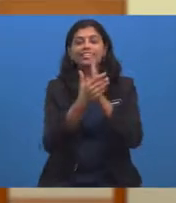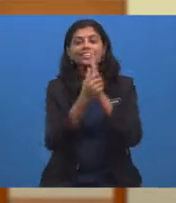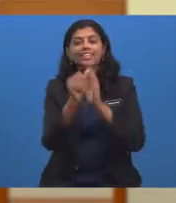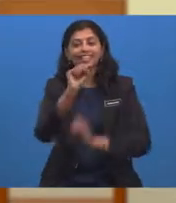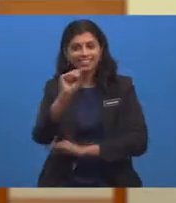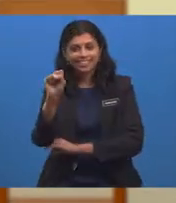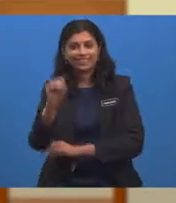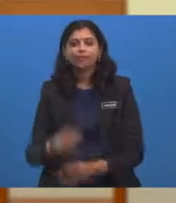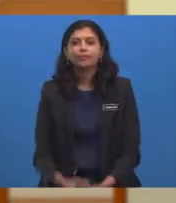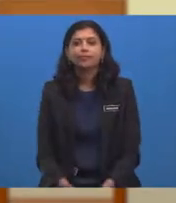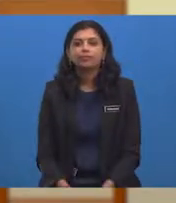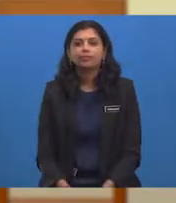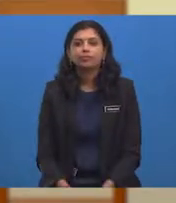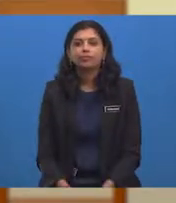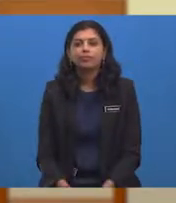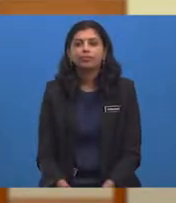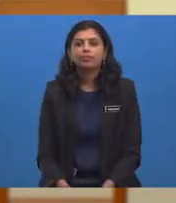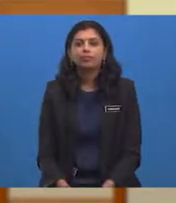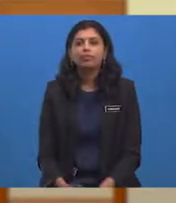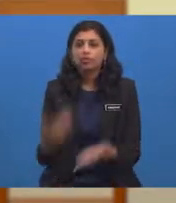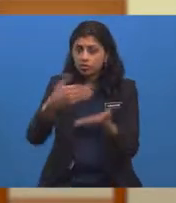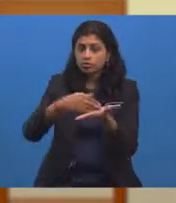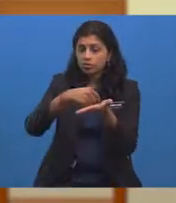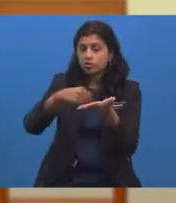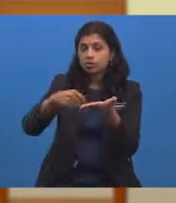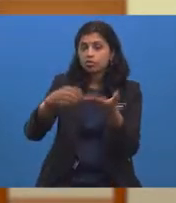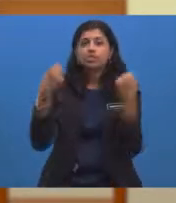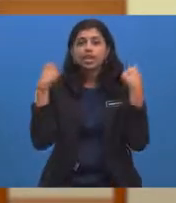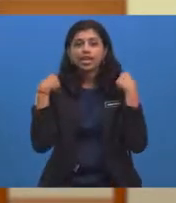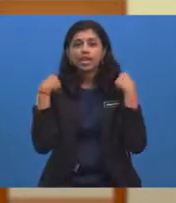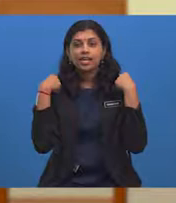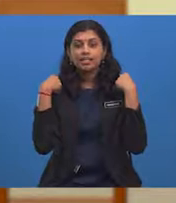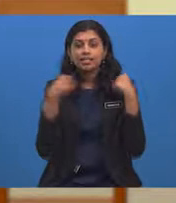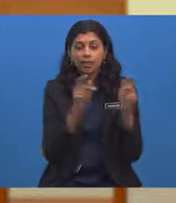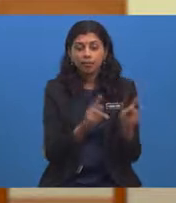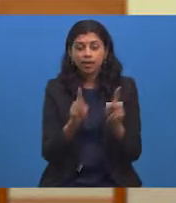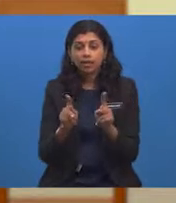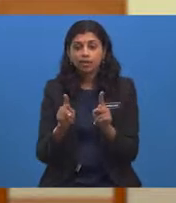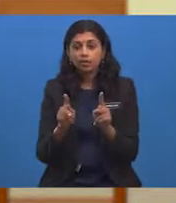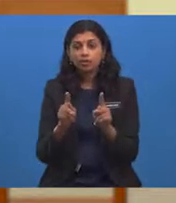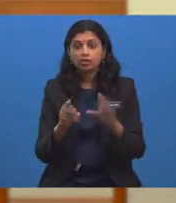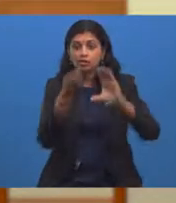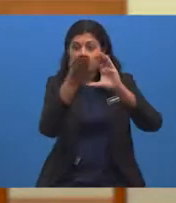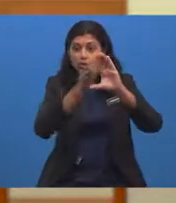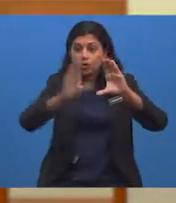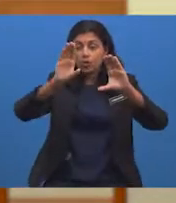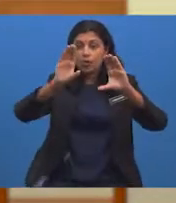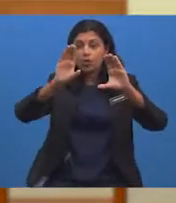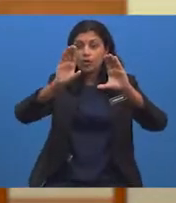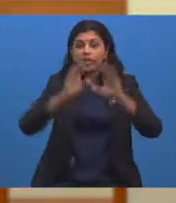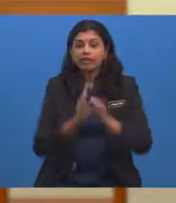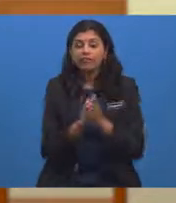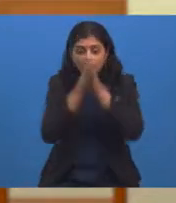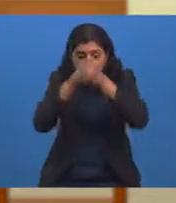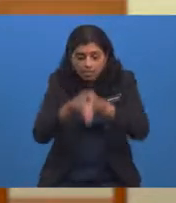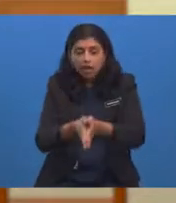She also wrote that she has plans to go cave dining and spending one whole